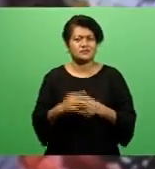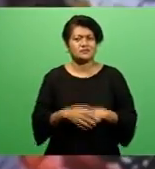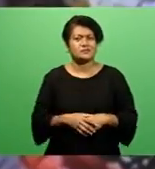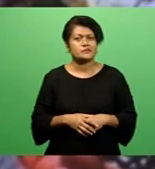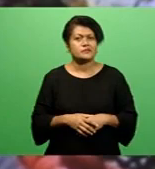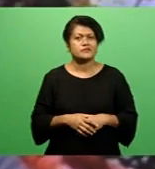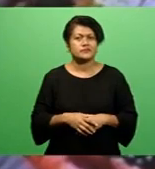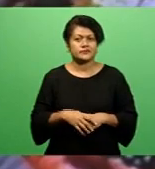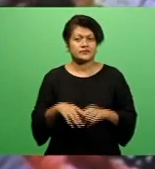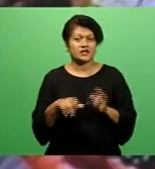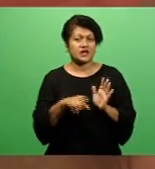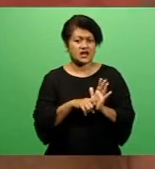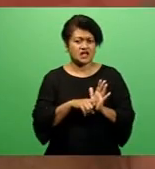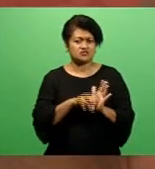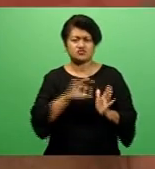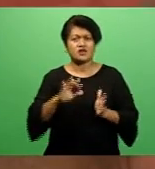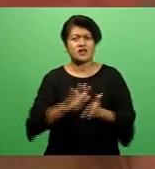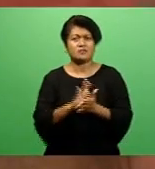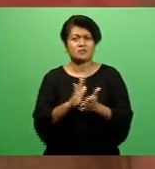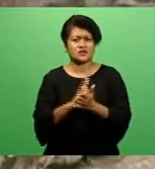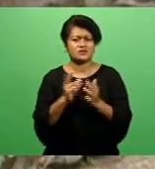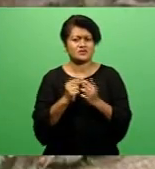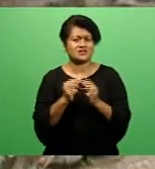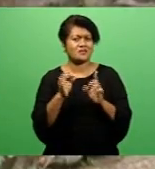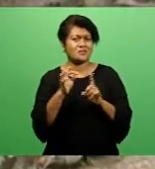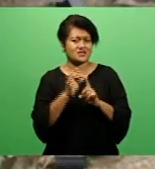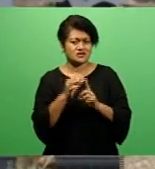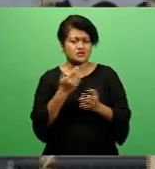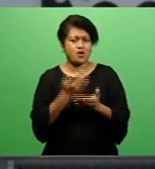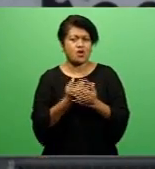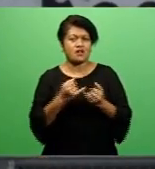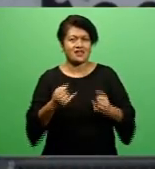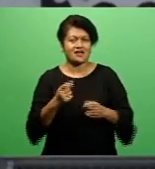Raj disappointed with Padarad's online comments.